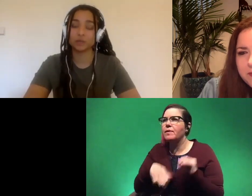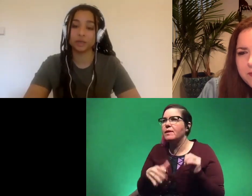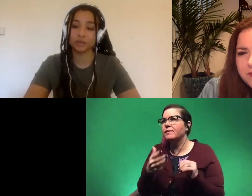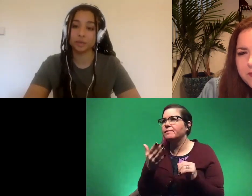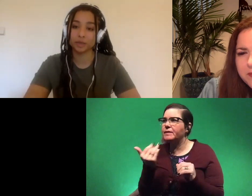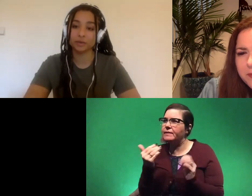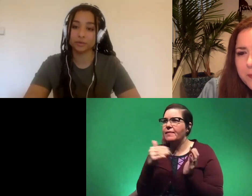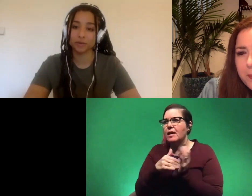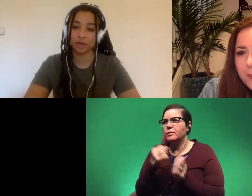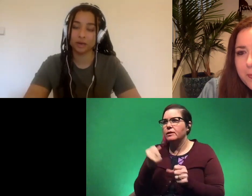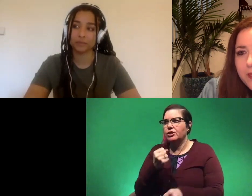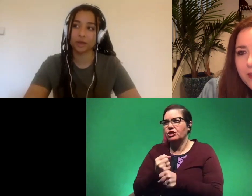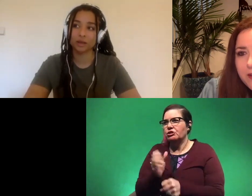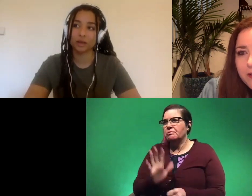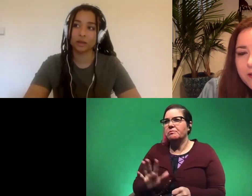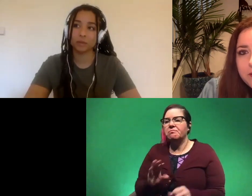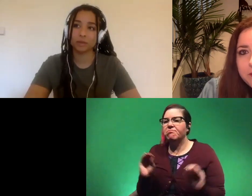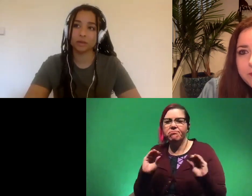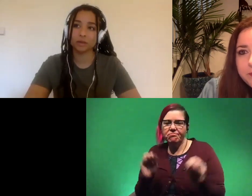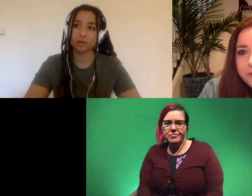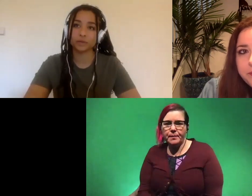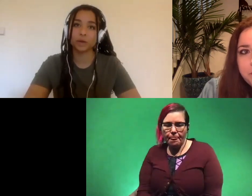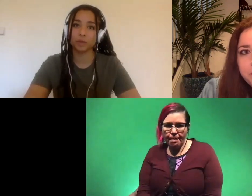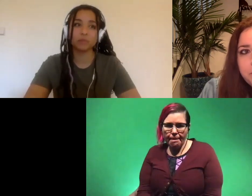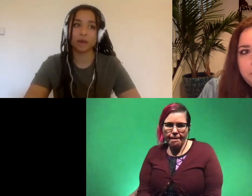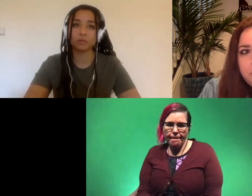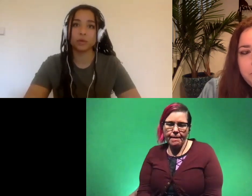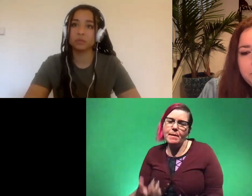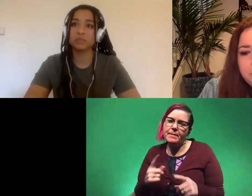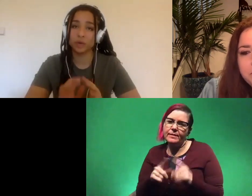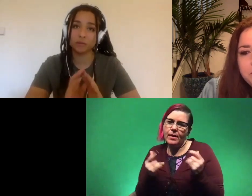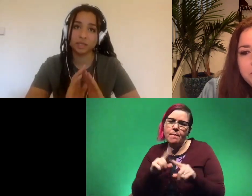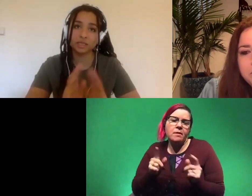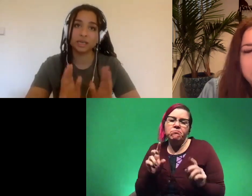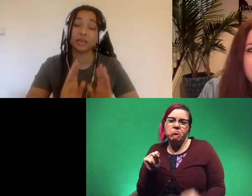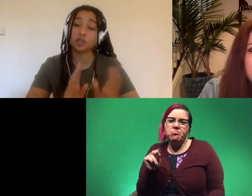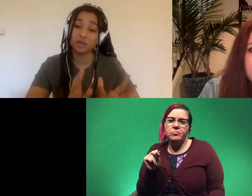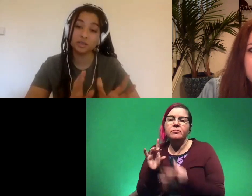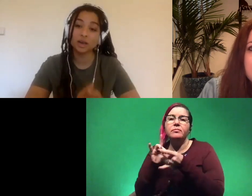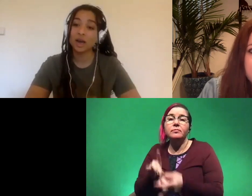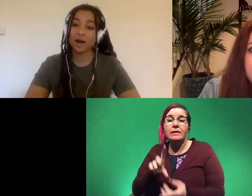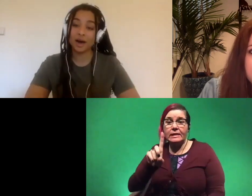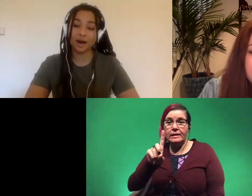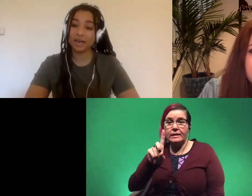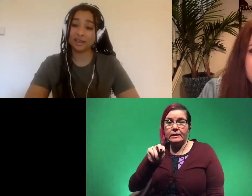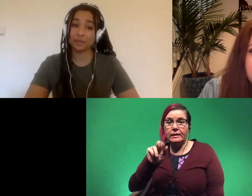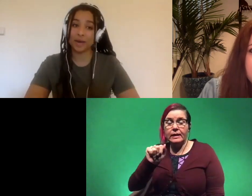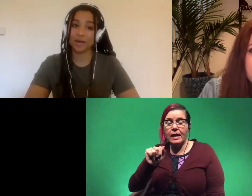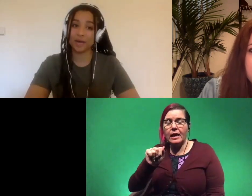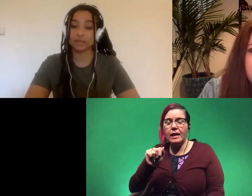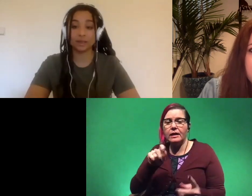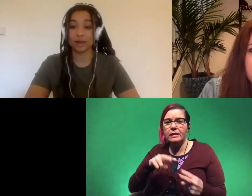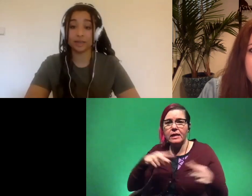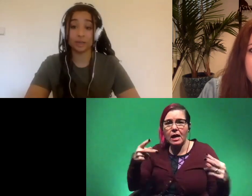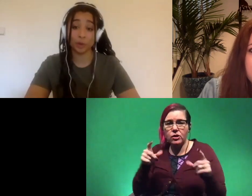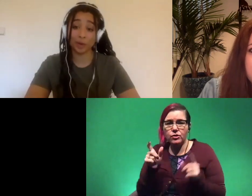000 years i believe um that might be a little bit different now but yeah we when it comes to dna chunks uh anything past